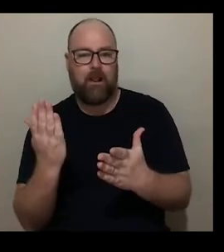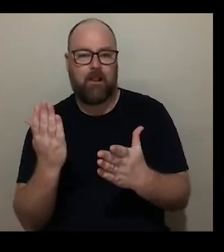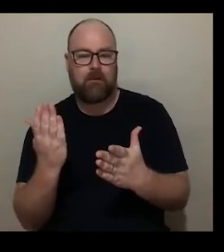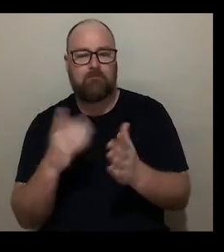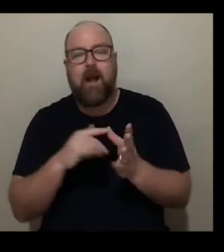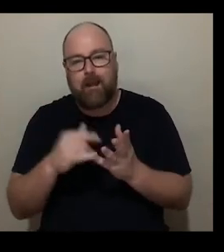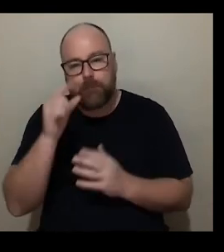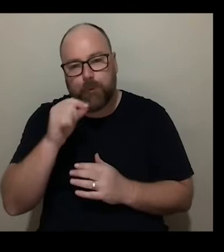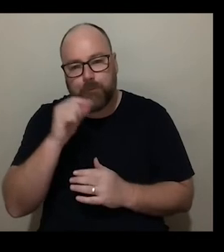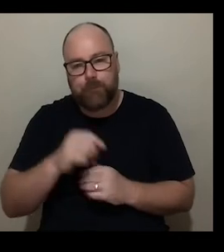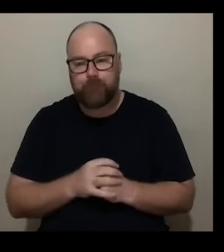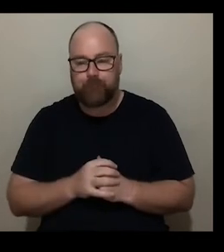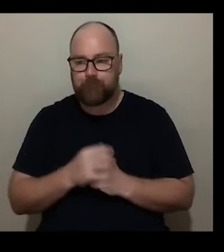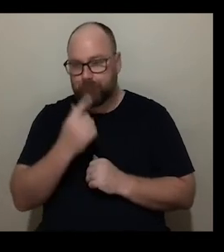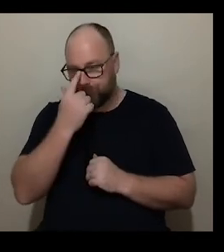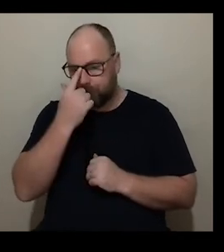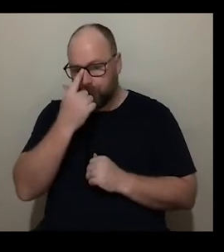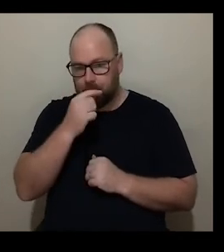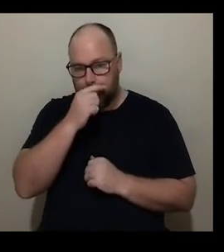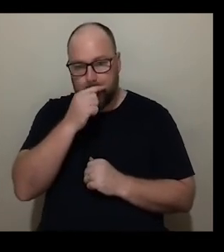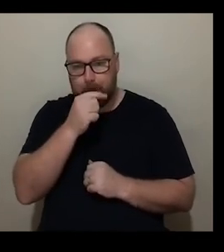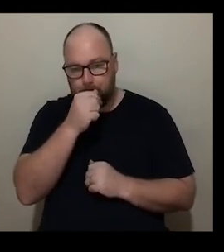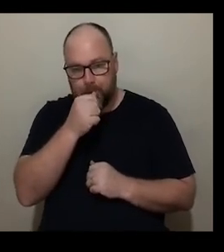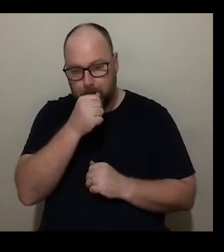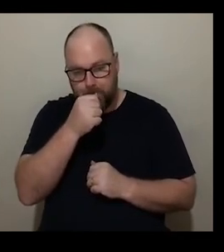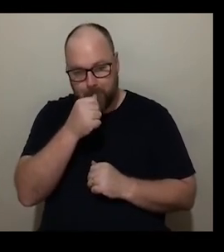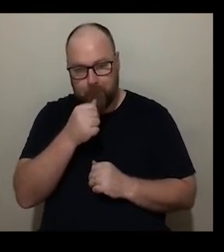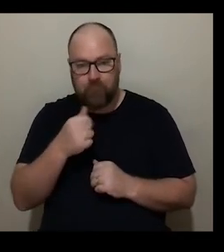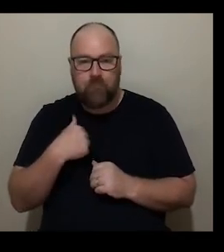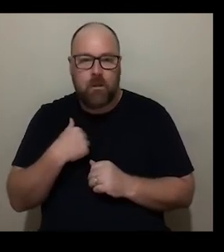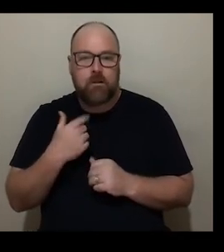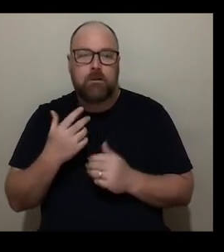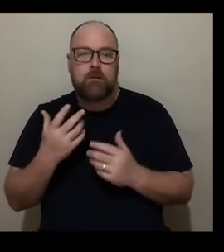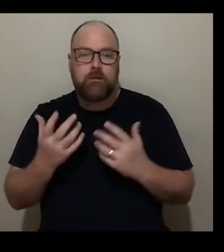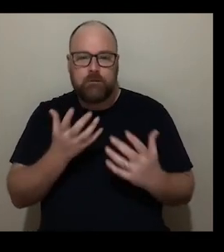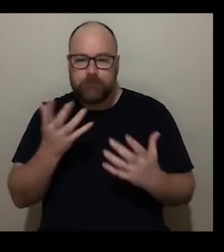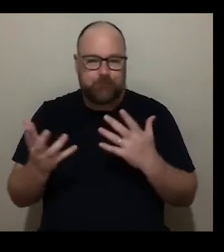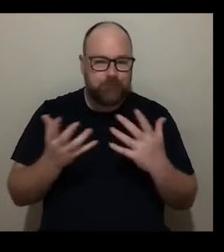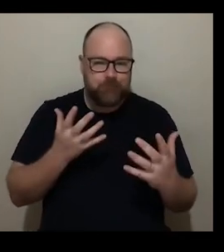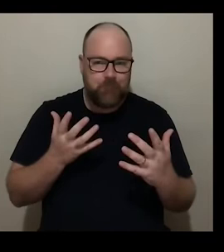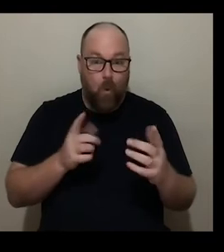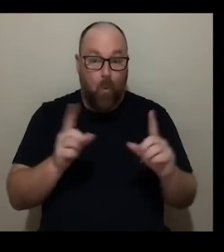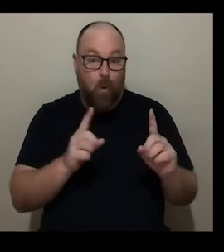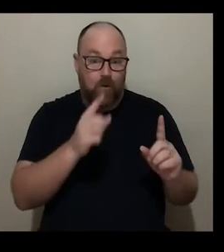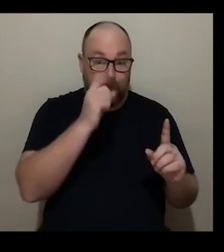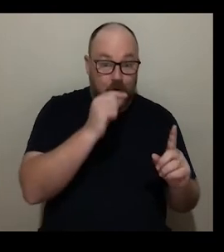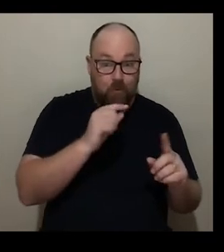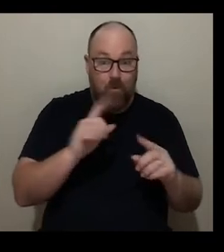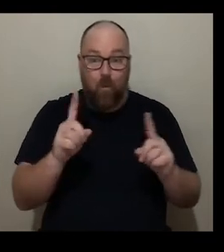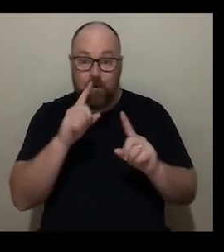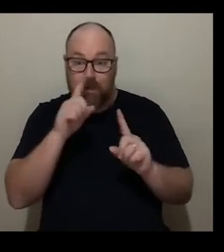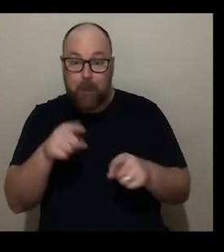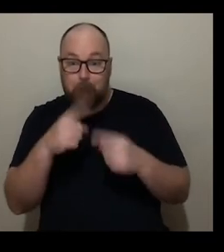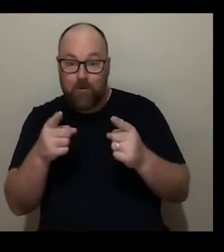and um playing with that fine line between the possible the impossible